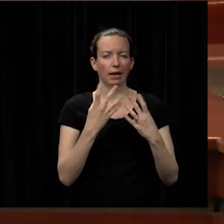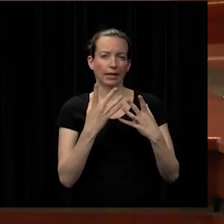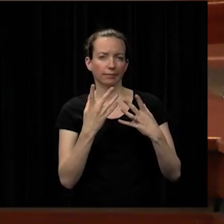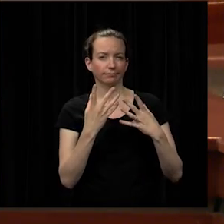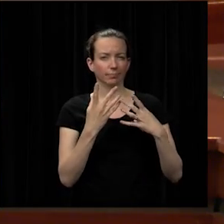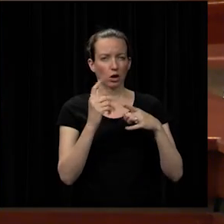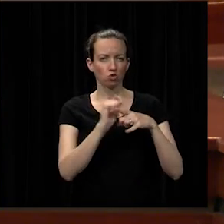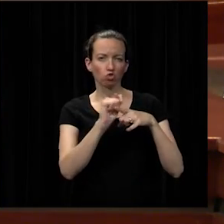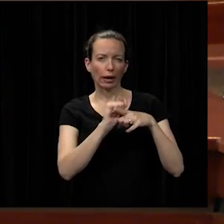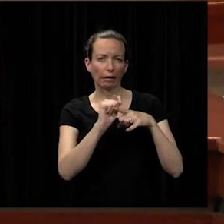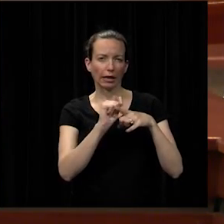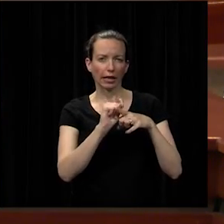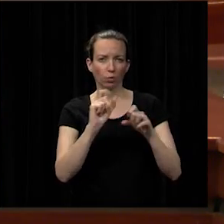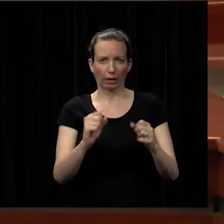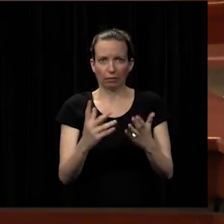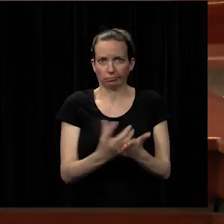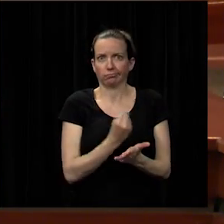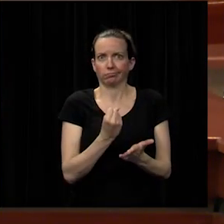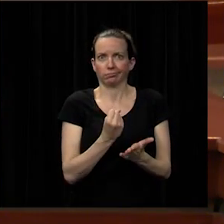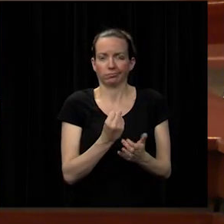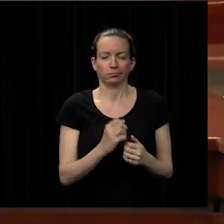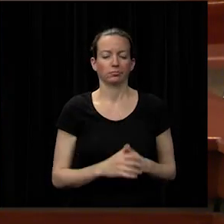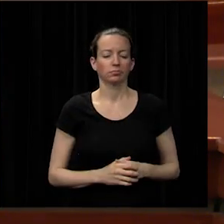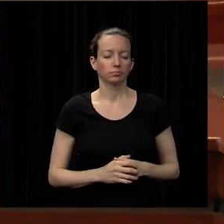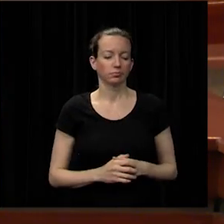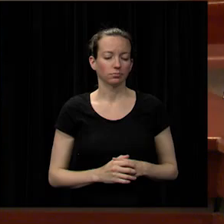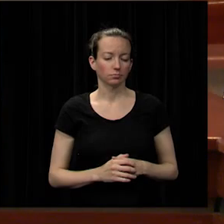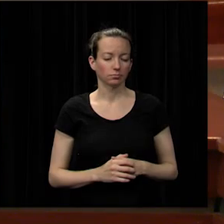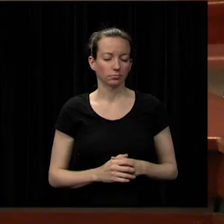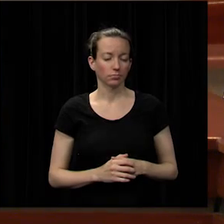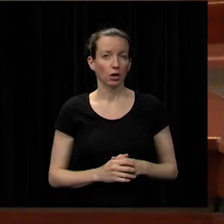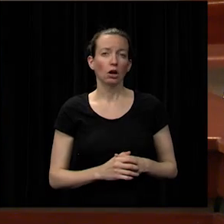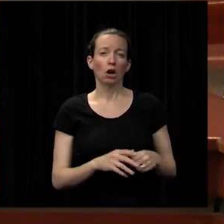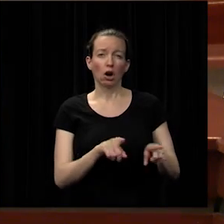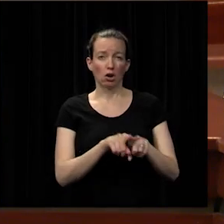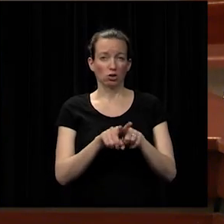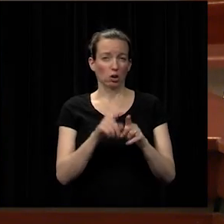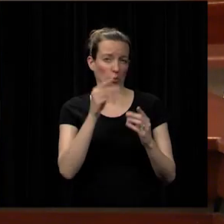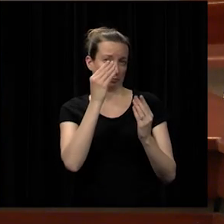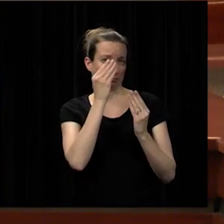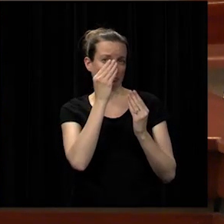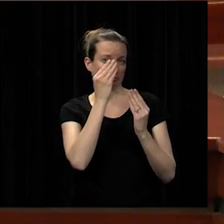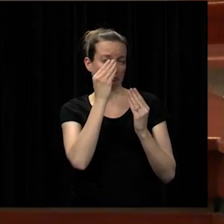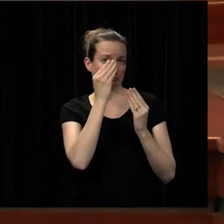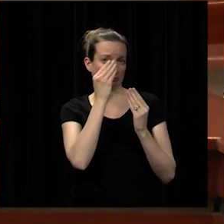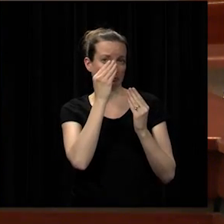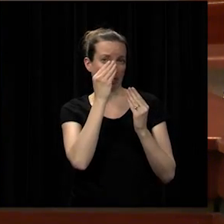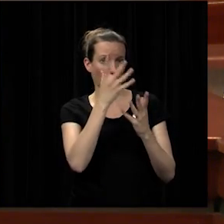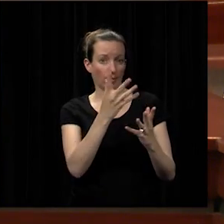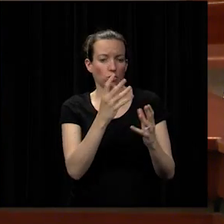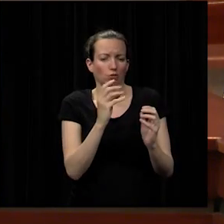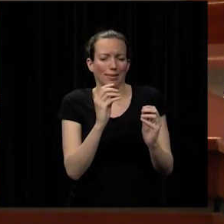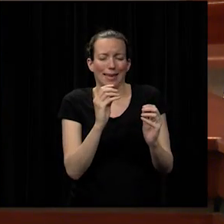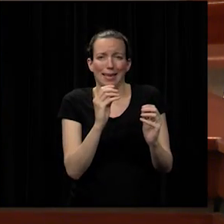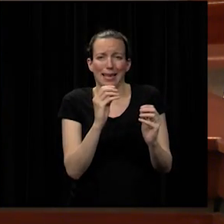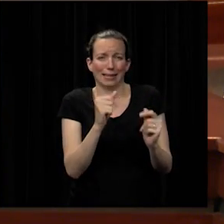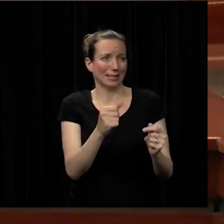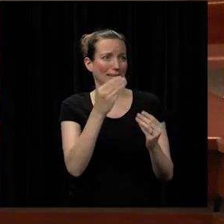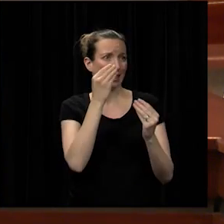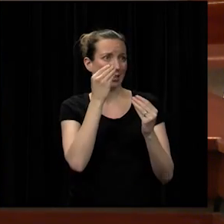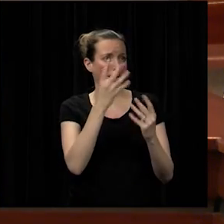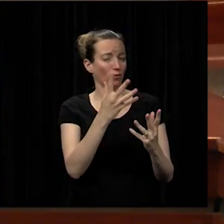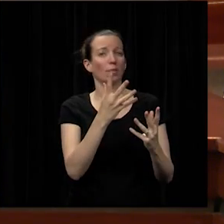that we can pick up the next key thing for us i think really is the information that we get just instantaneously almost when the